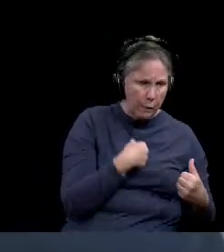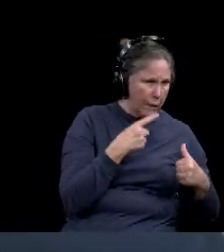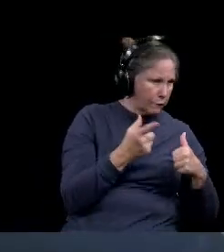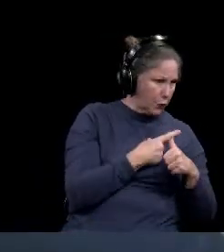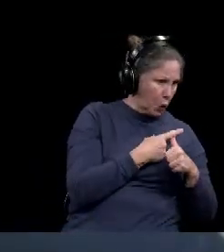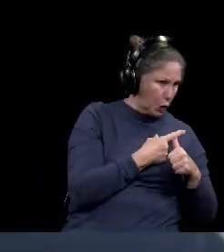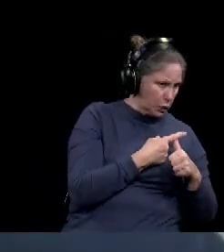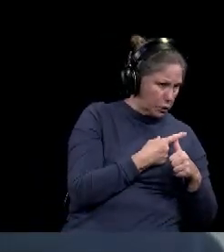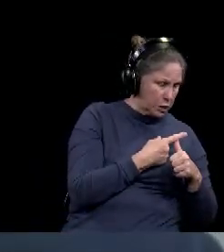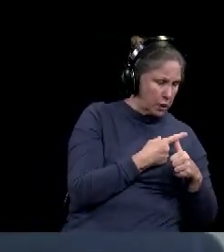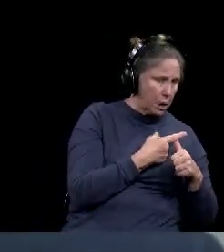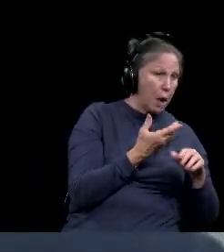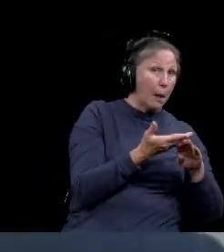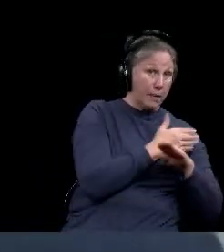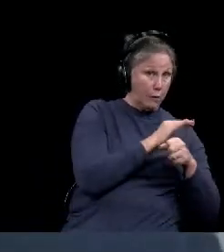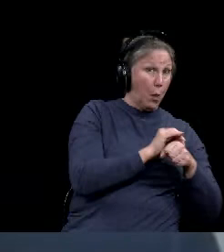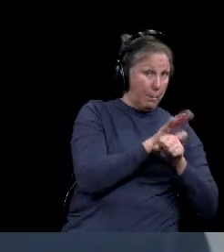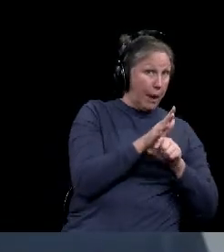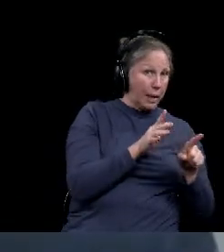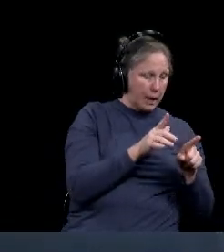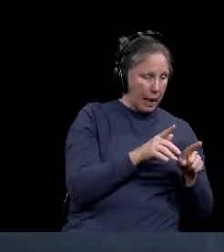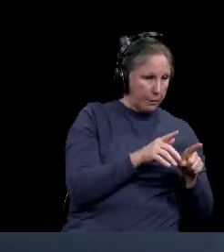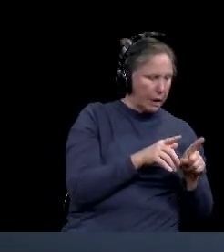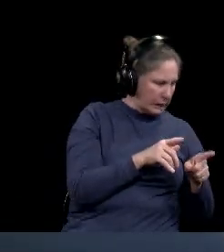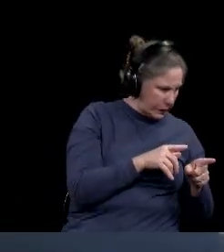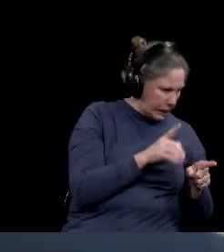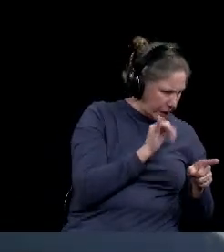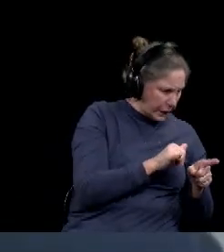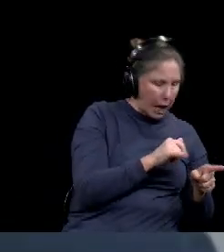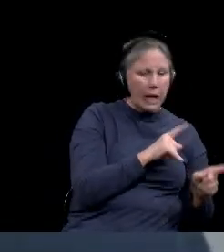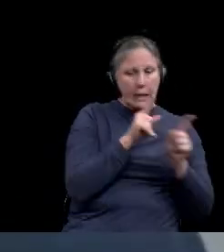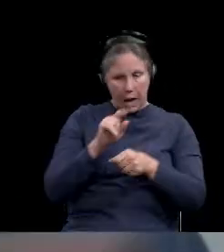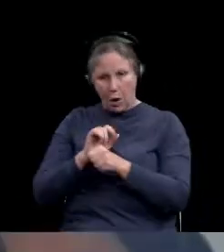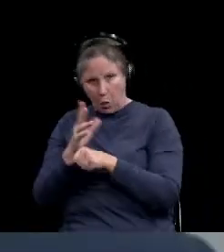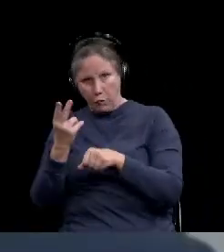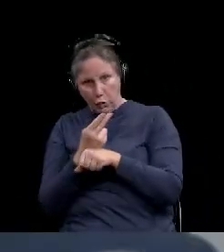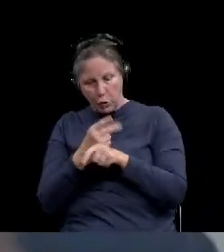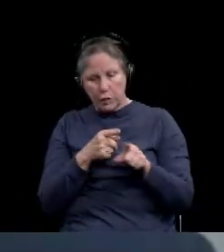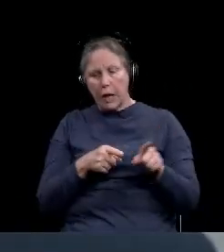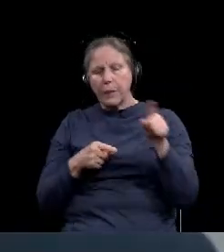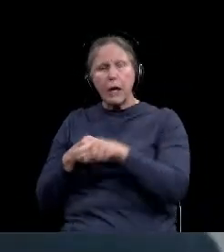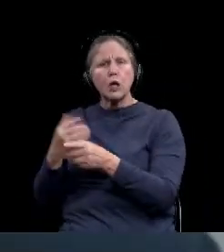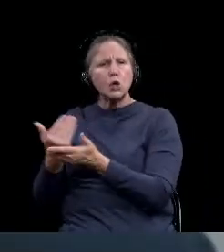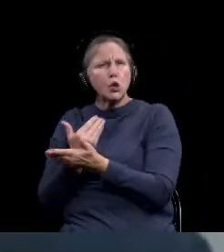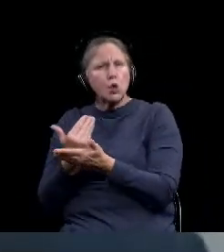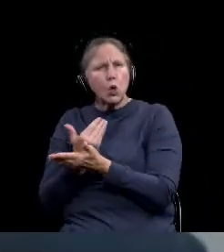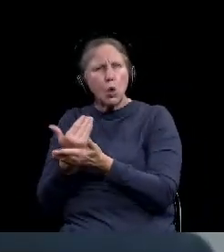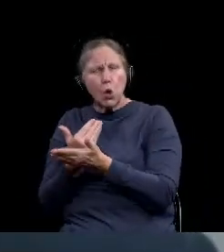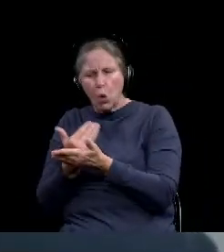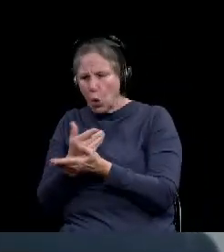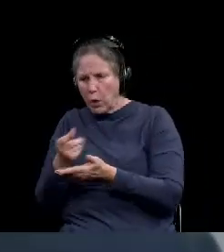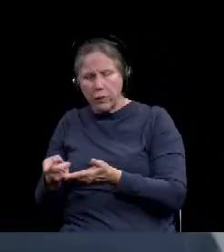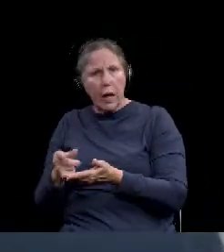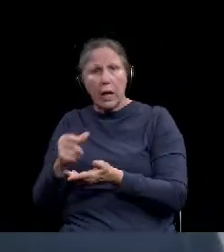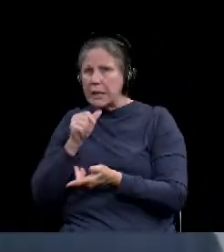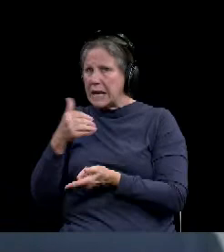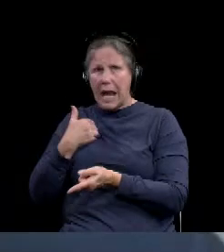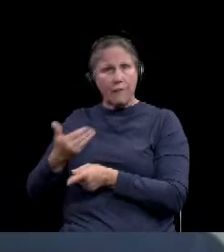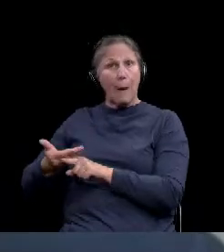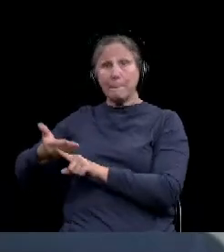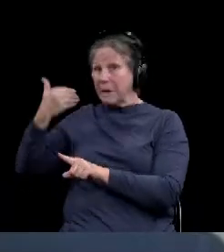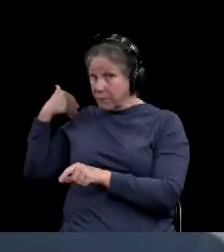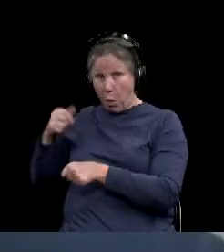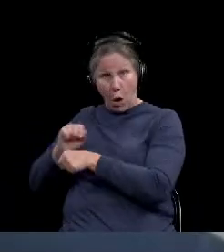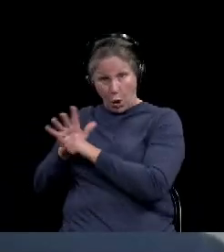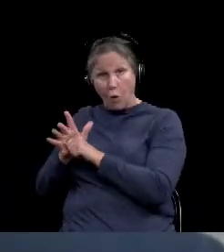before the pandemic, but are now being used on coronavirus, and then there are new strategies or new treatments that never existed, uh,